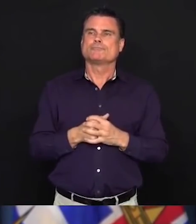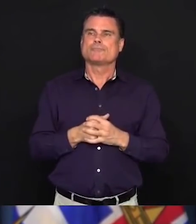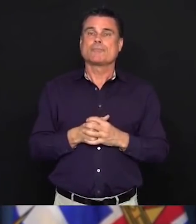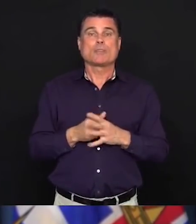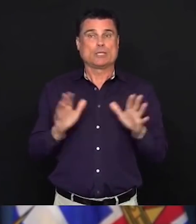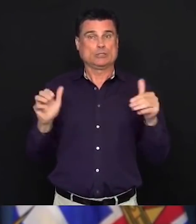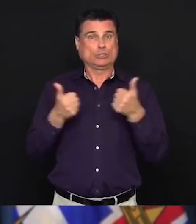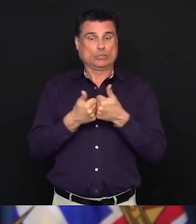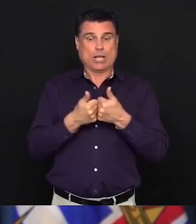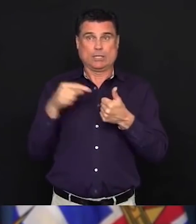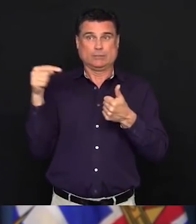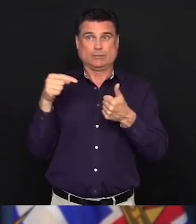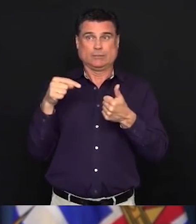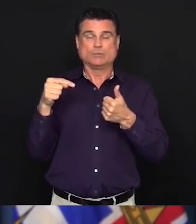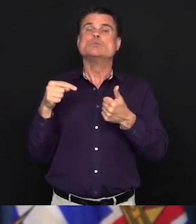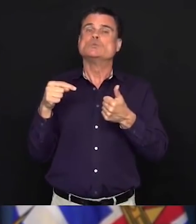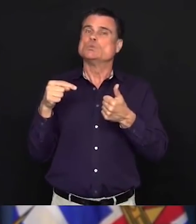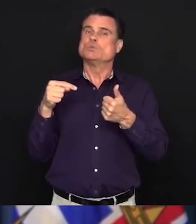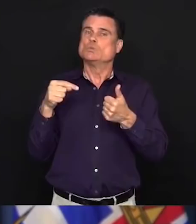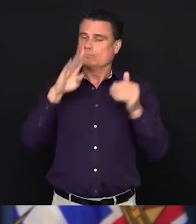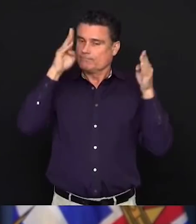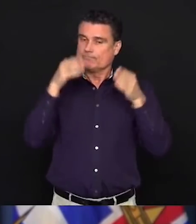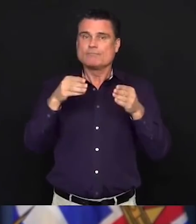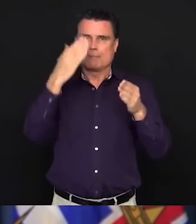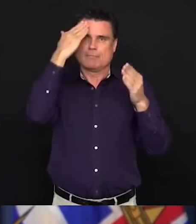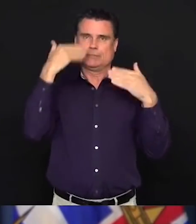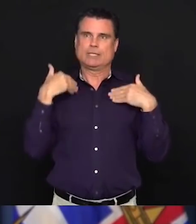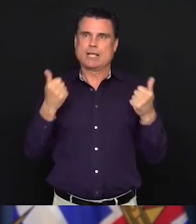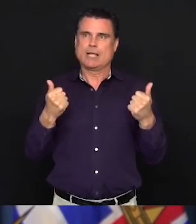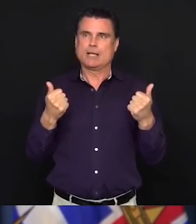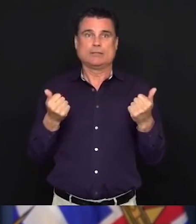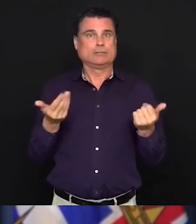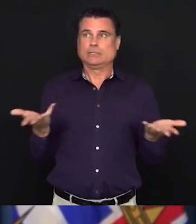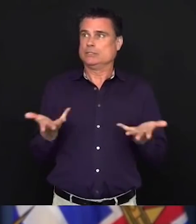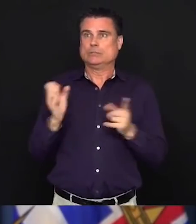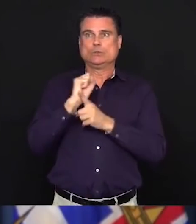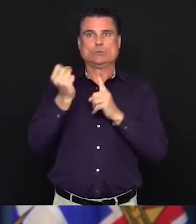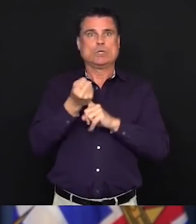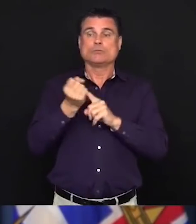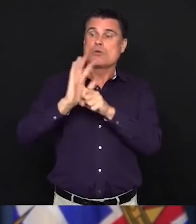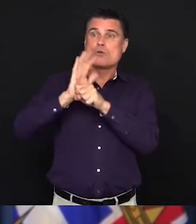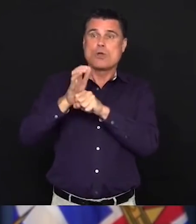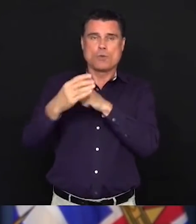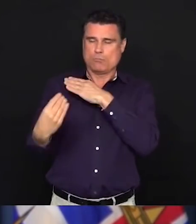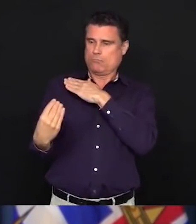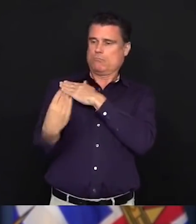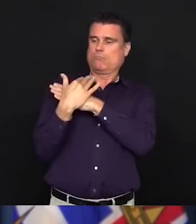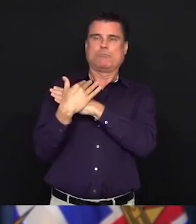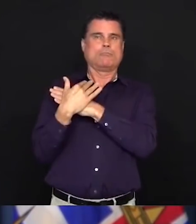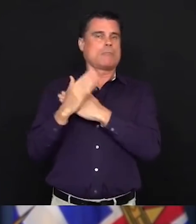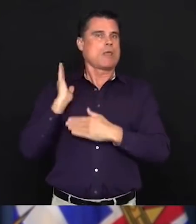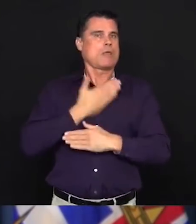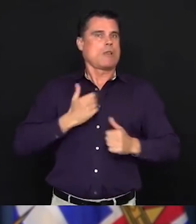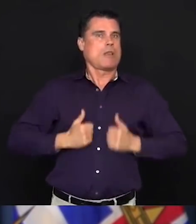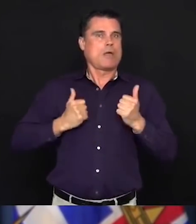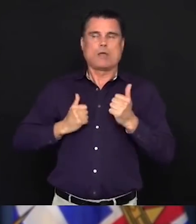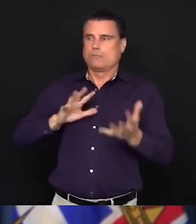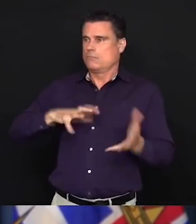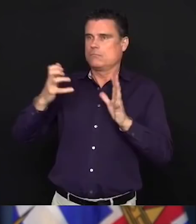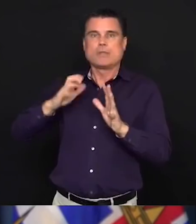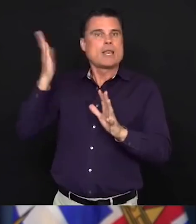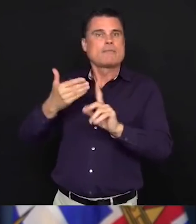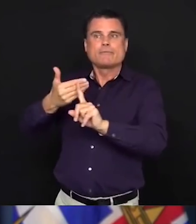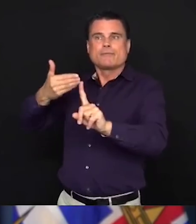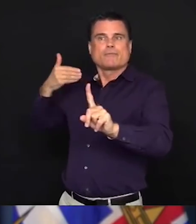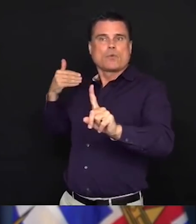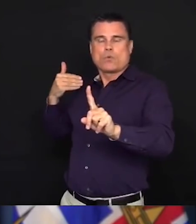lives have been turned upside down. If you're a frontline worker, you're working hard, you're stressed, your family is stressed, you're under